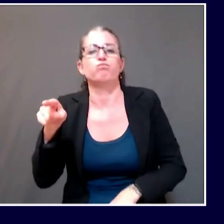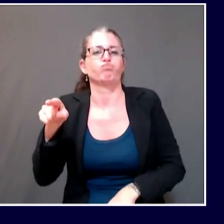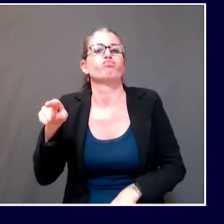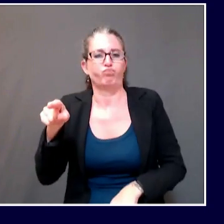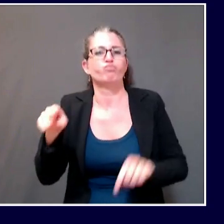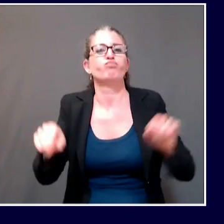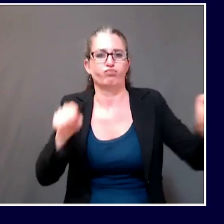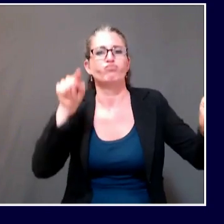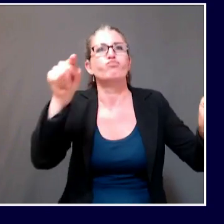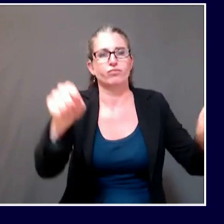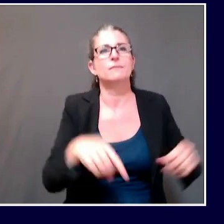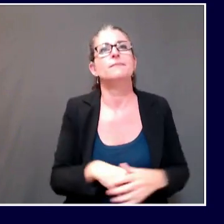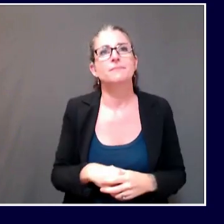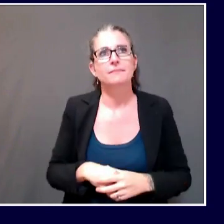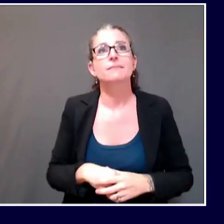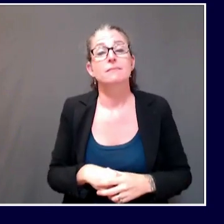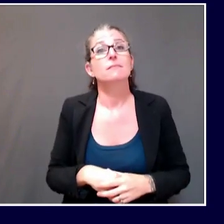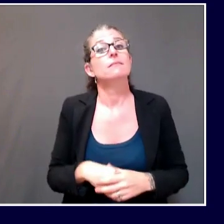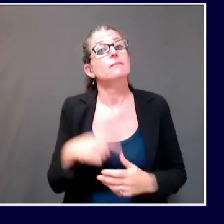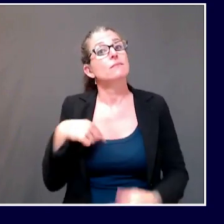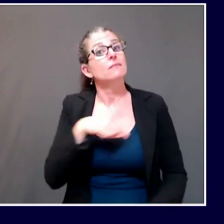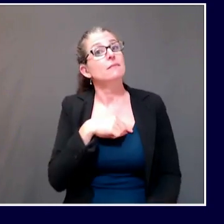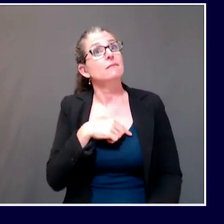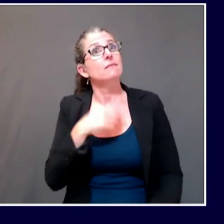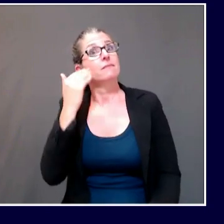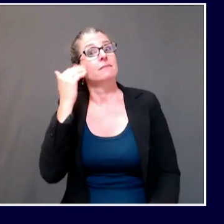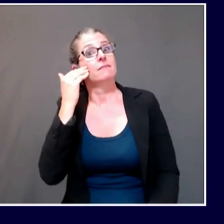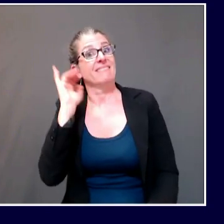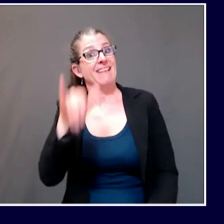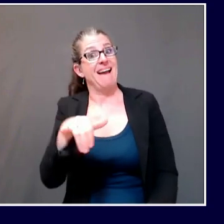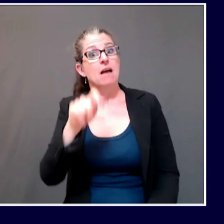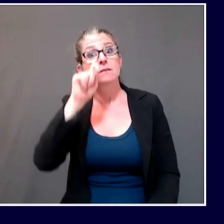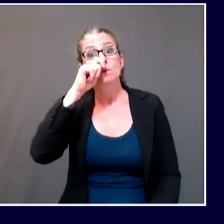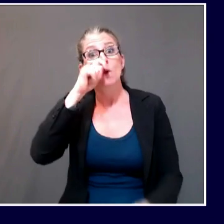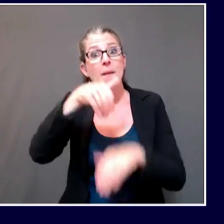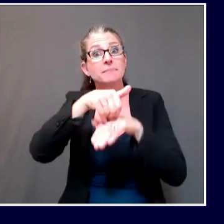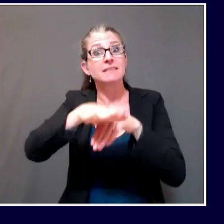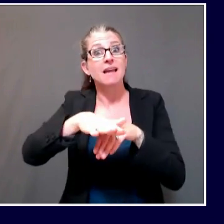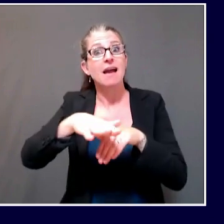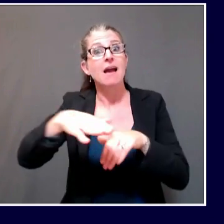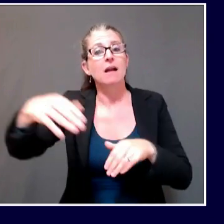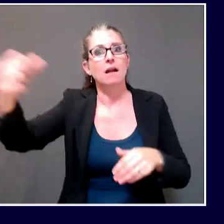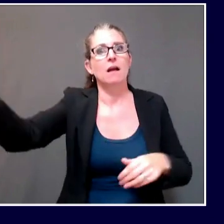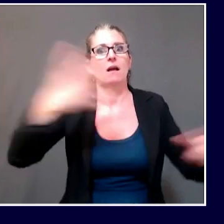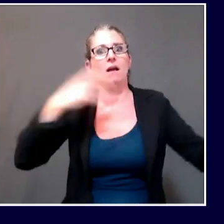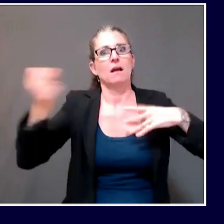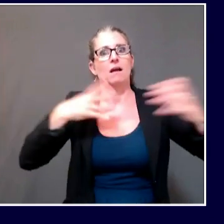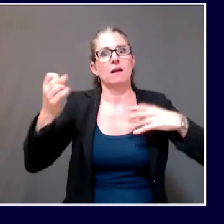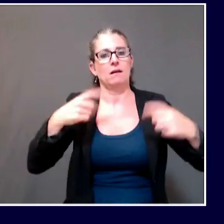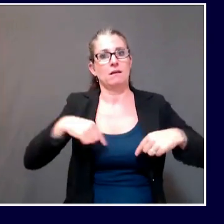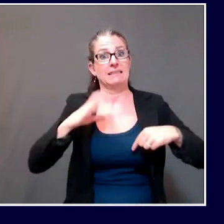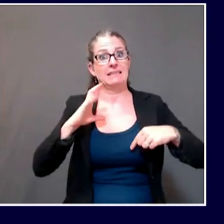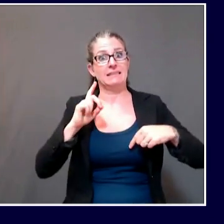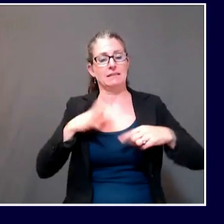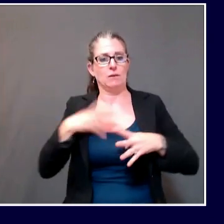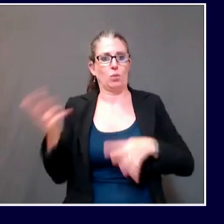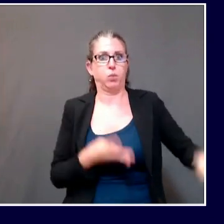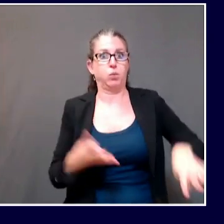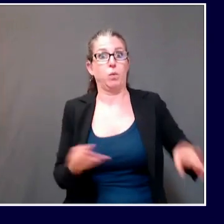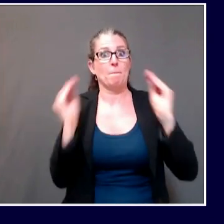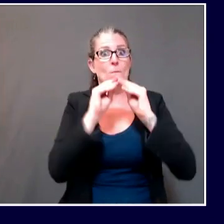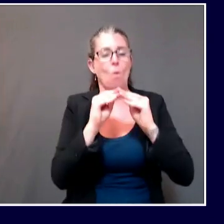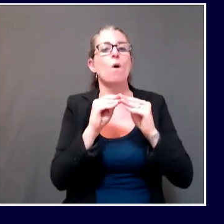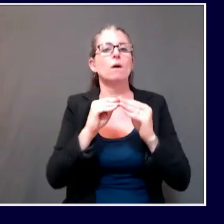We thank MaineHealth, ProAmerica, and all the other healthcare organizations that have partnered with us to provide timely, accurate,